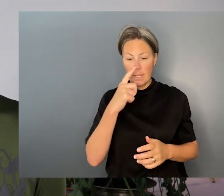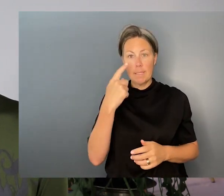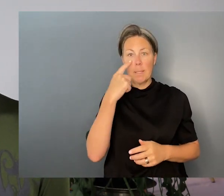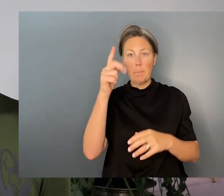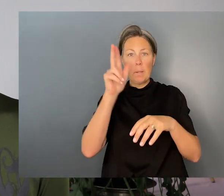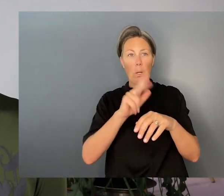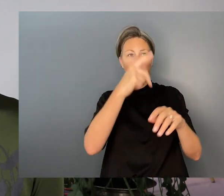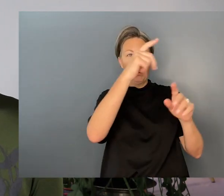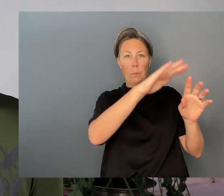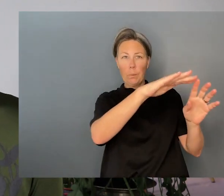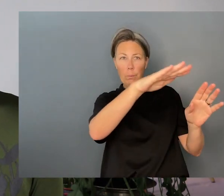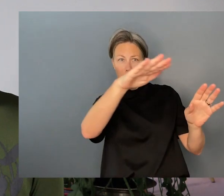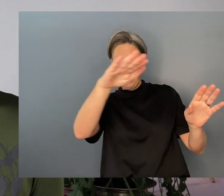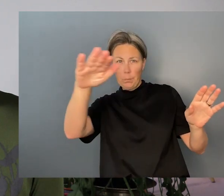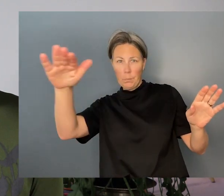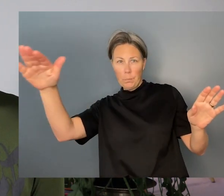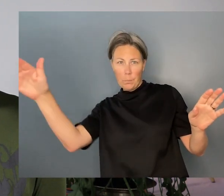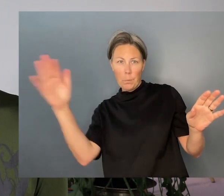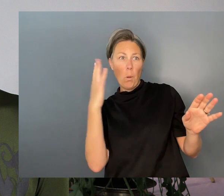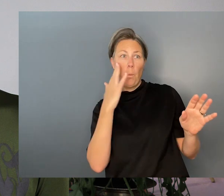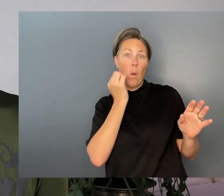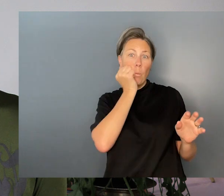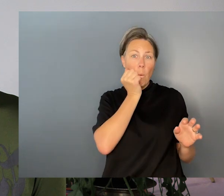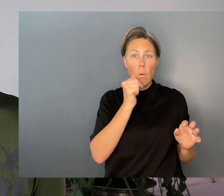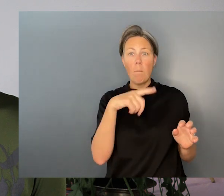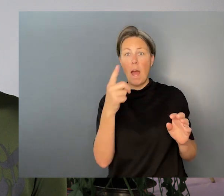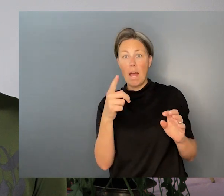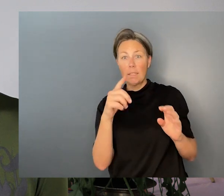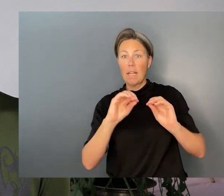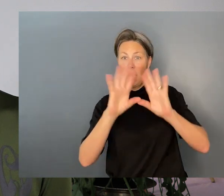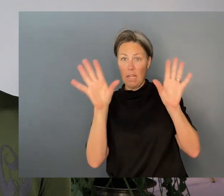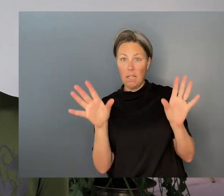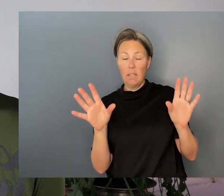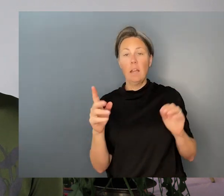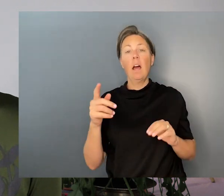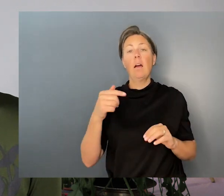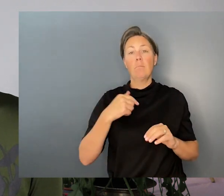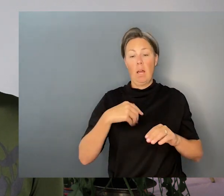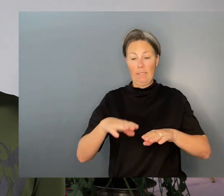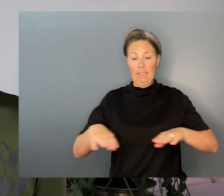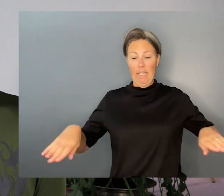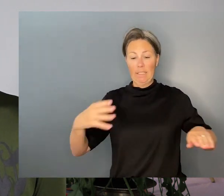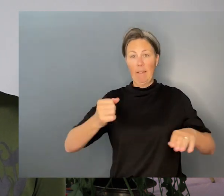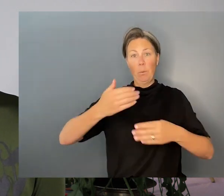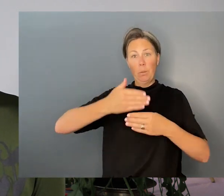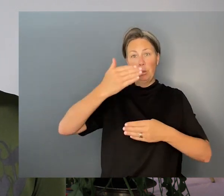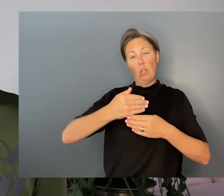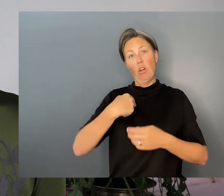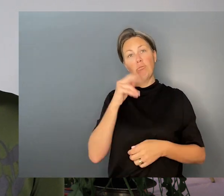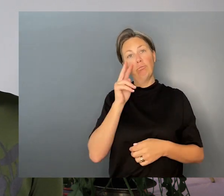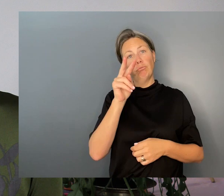A blue streak that appears on the horizon when it is warm and clear. We stood looking out the large window above my desk.